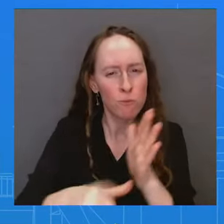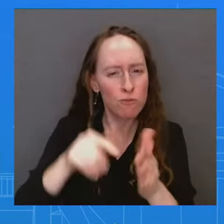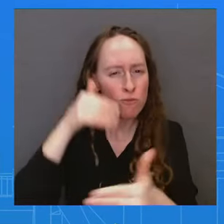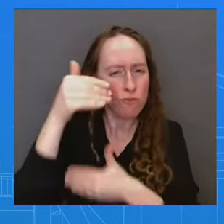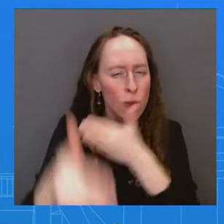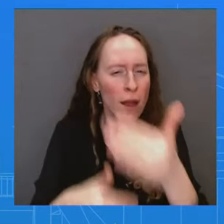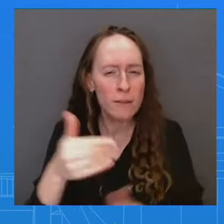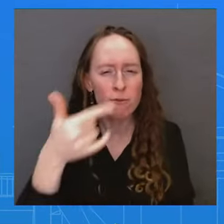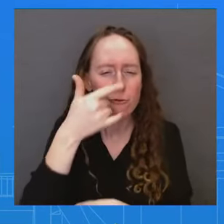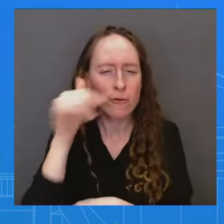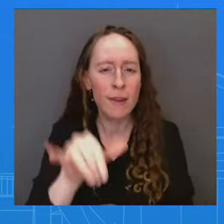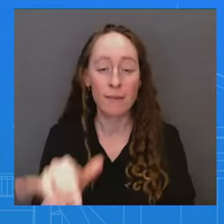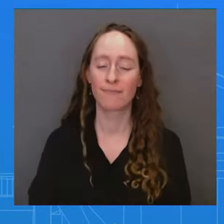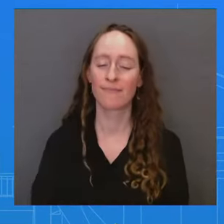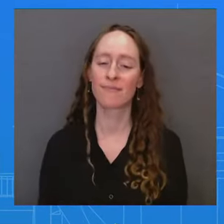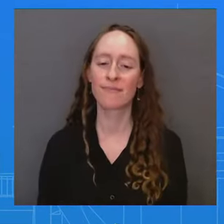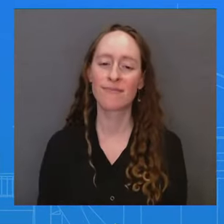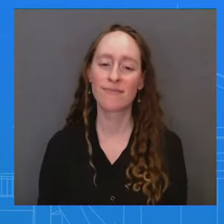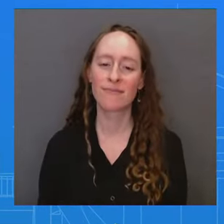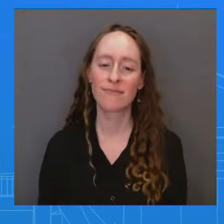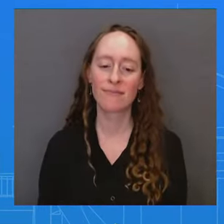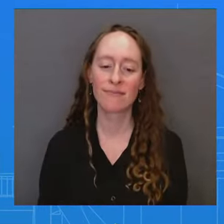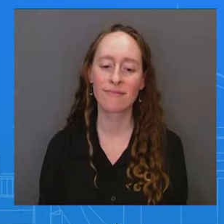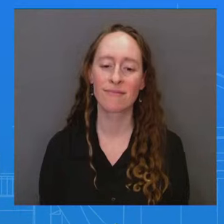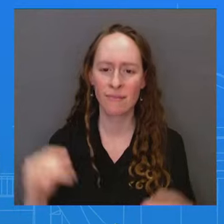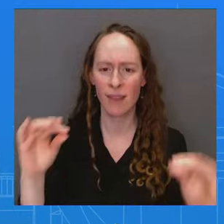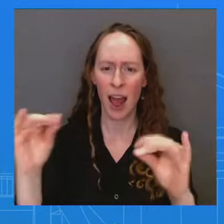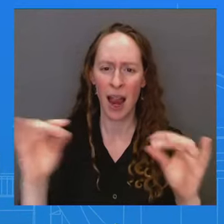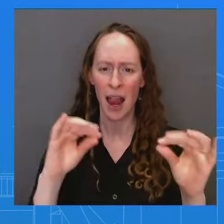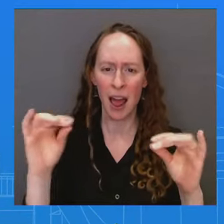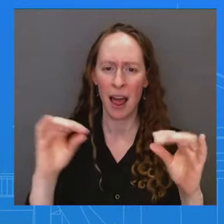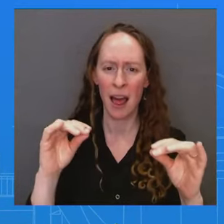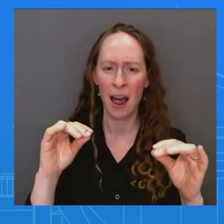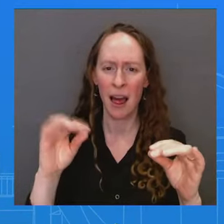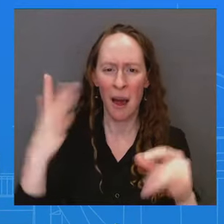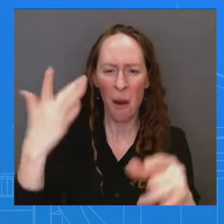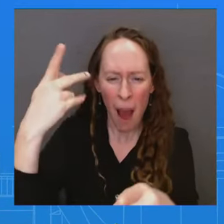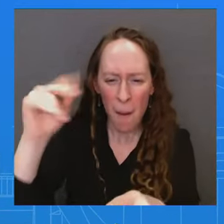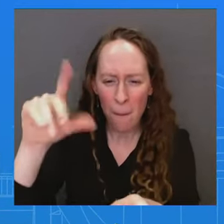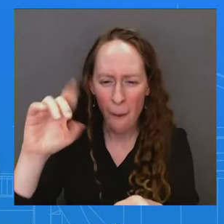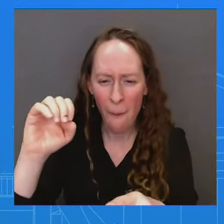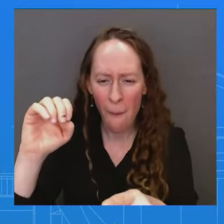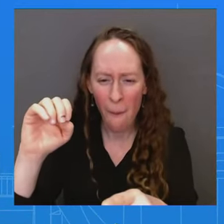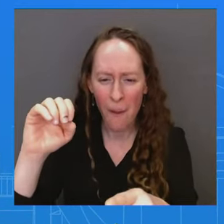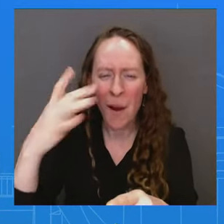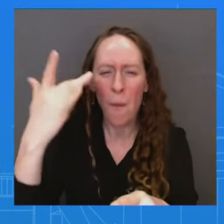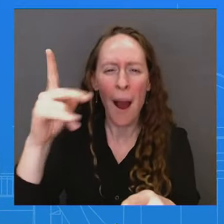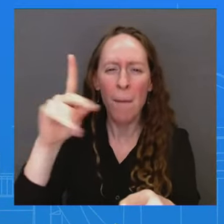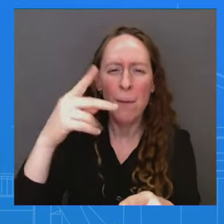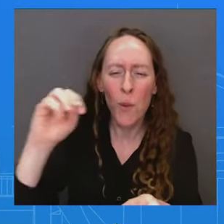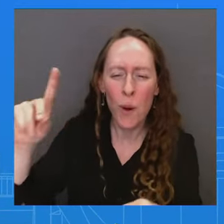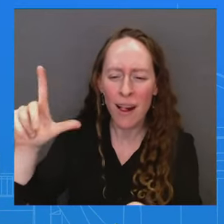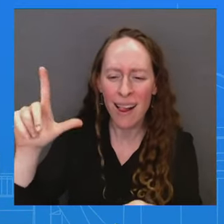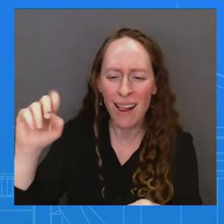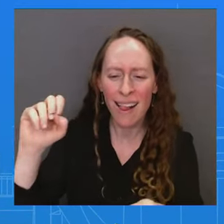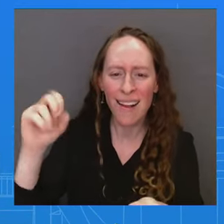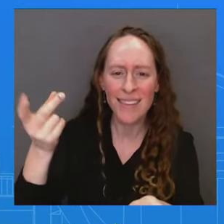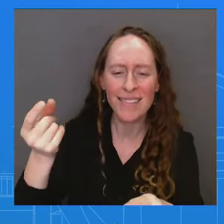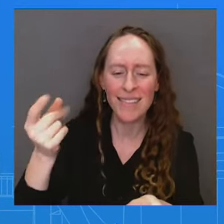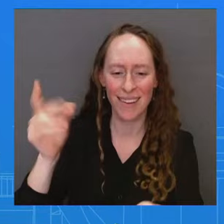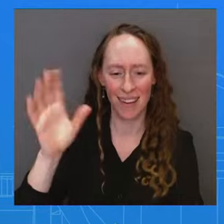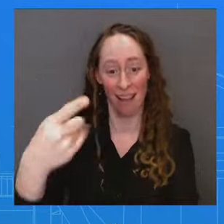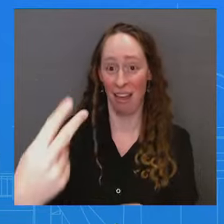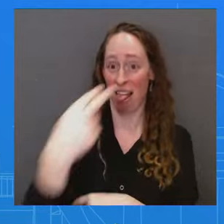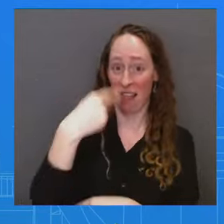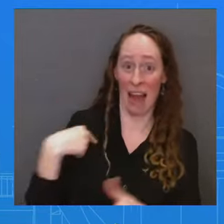just I don't have anything against poodles. I'm just teasing. Okay. Back to the seizure of the